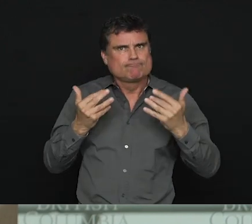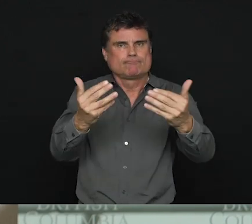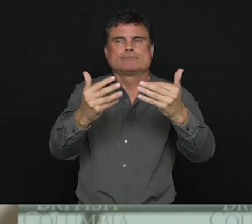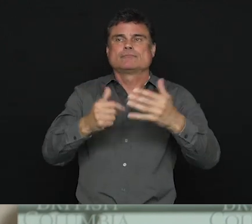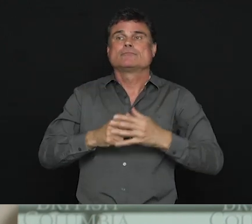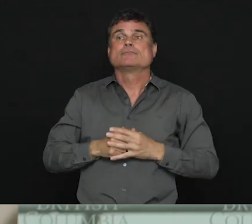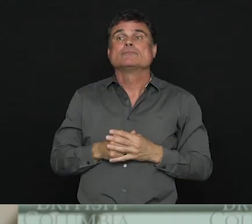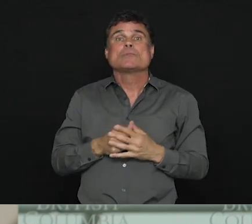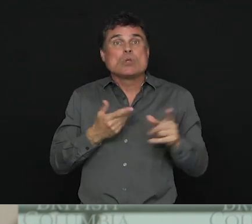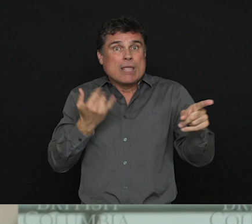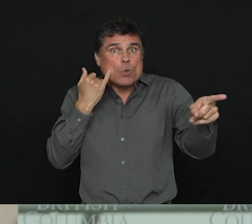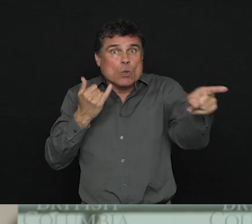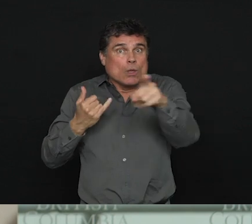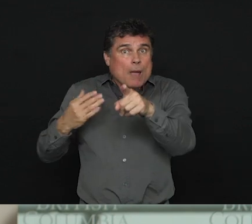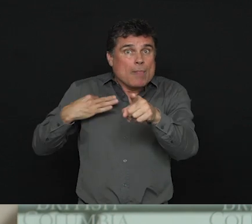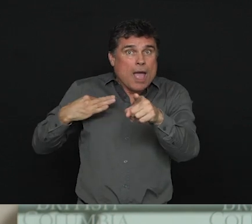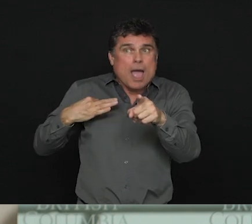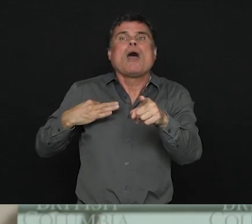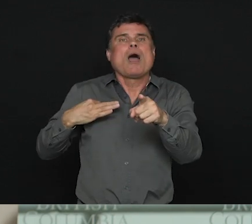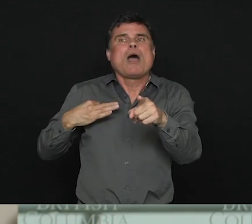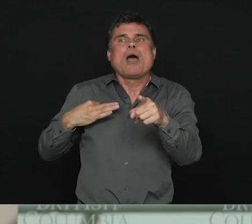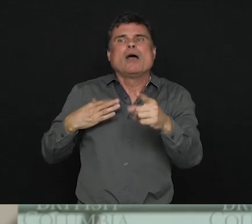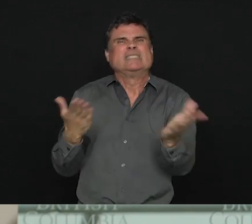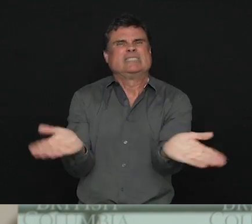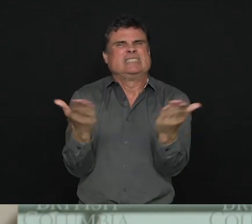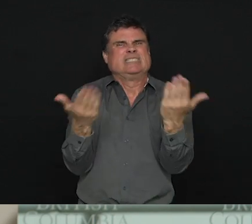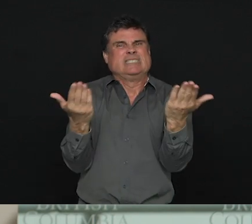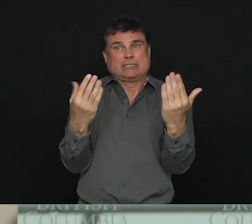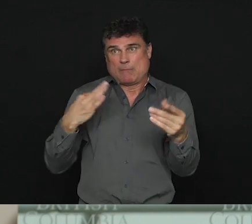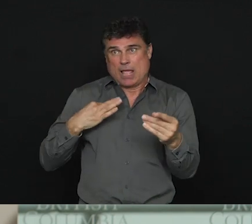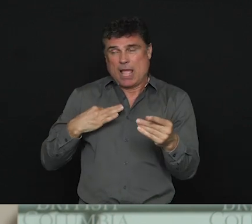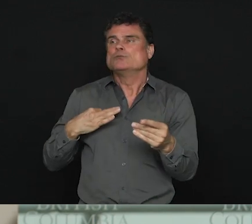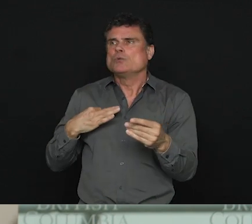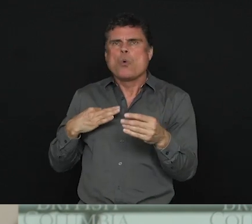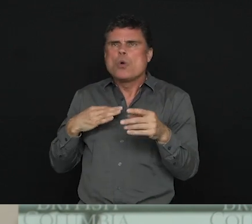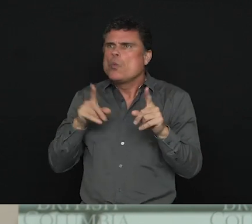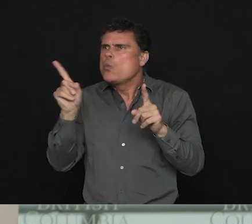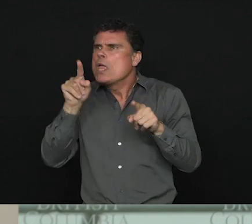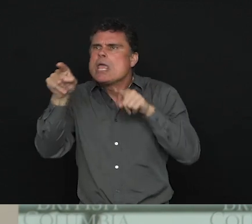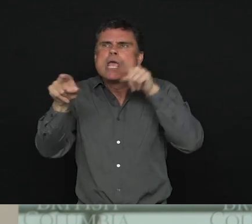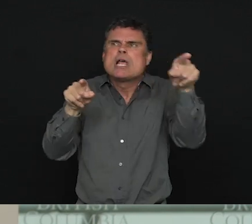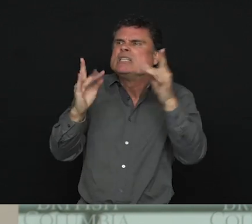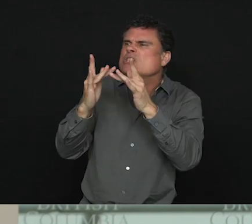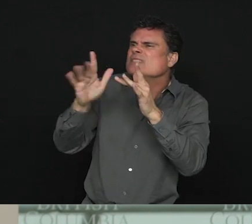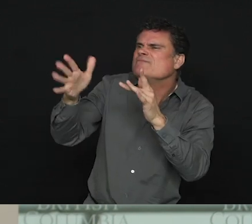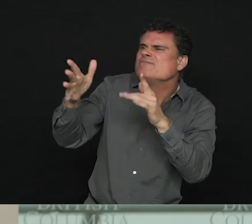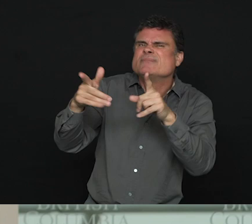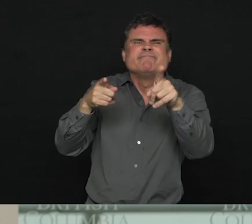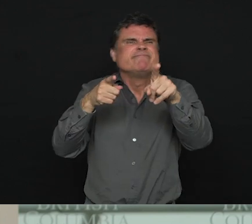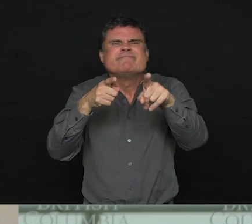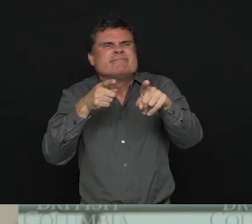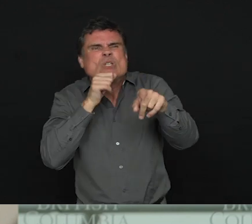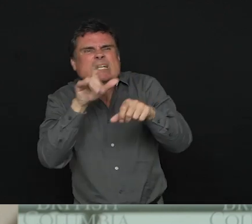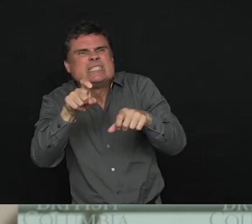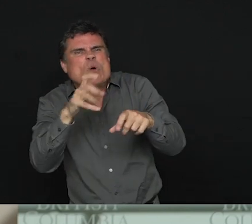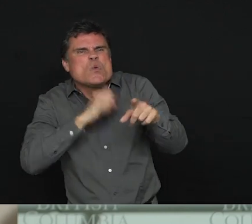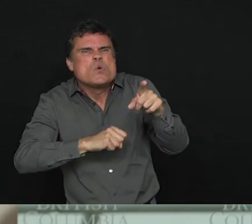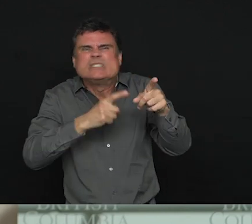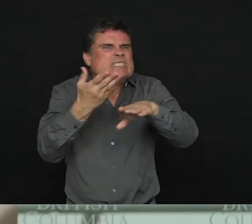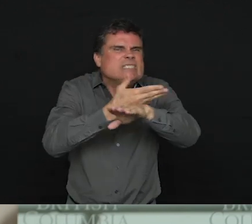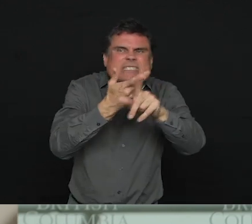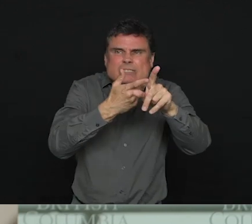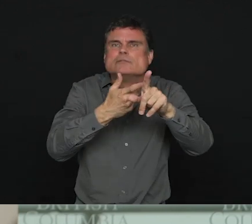So targeted improvements is something that I really want to emphasize, is if we could use current money to optimize our programmings.